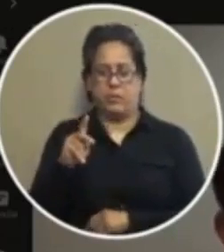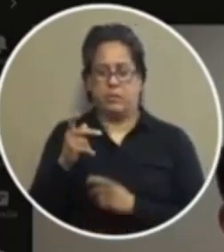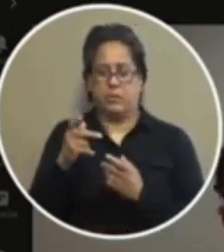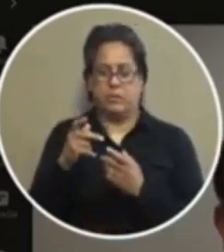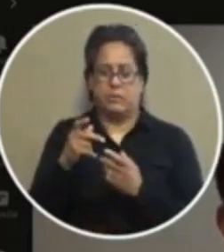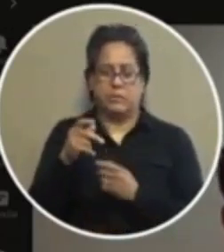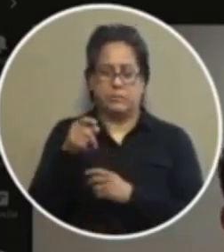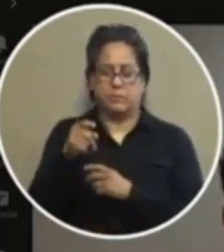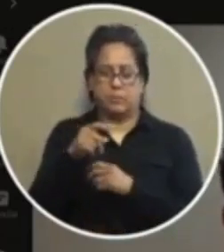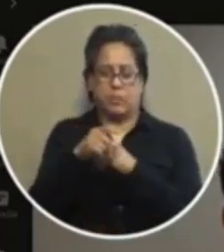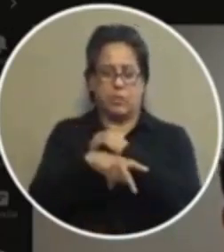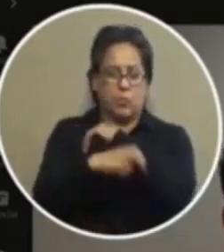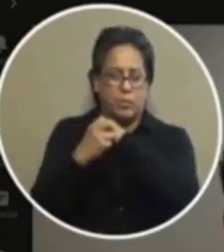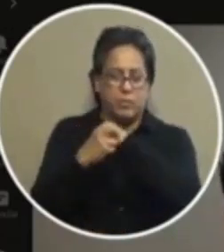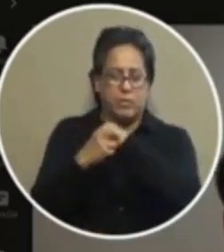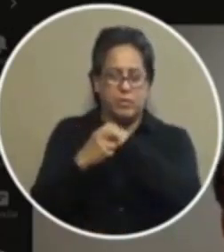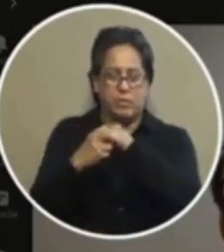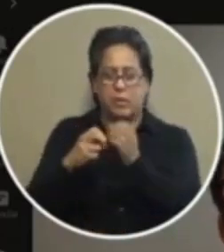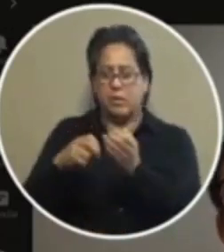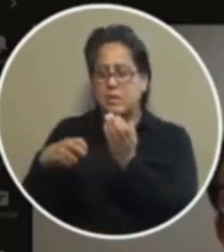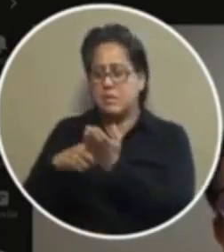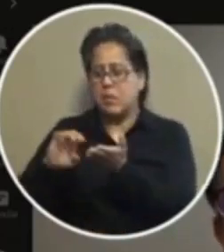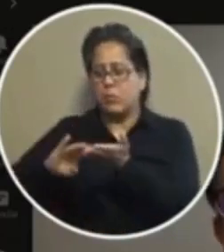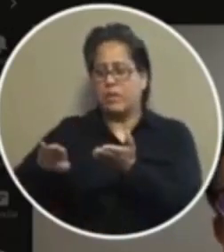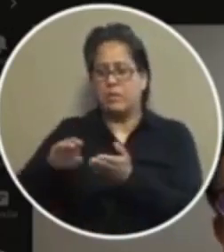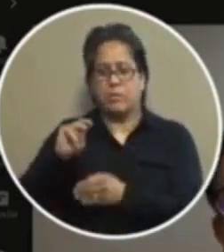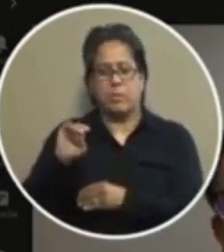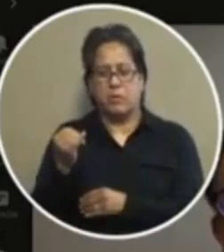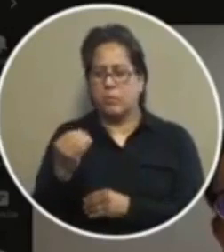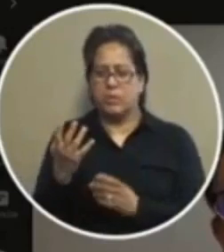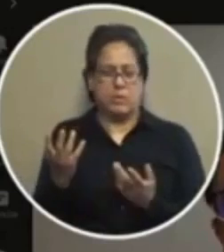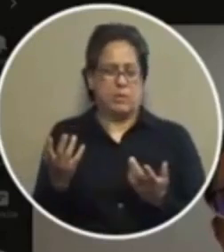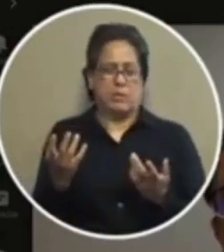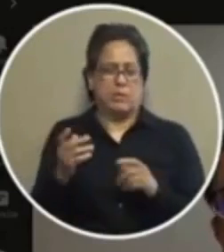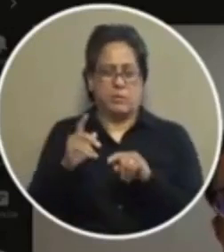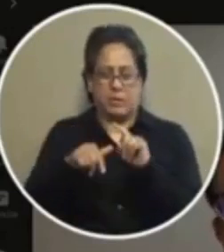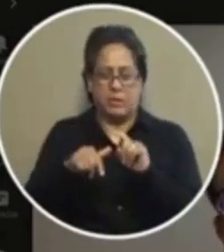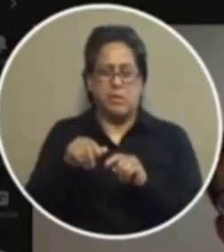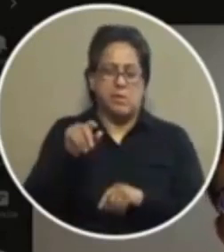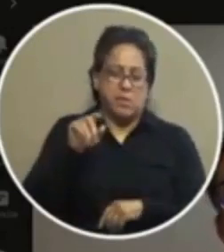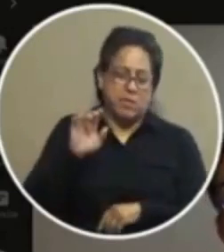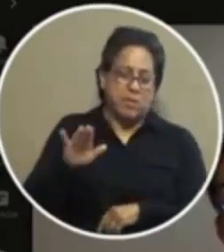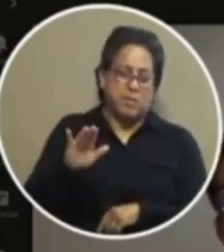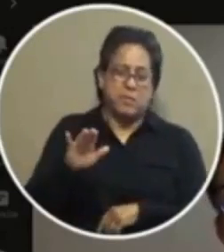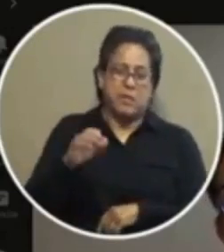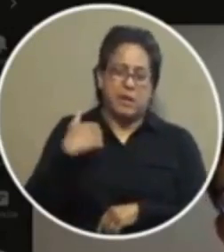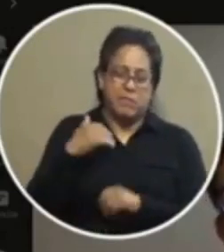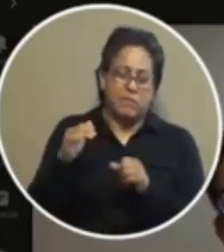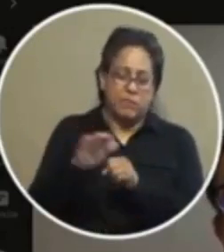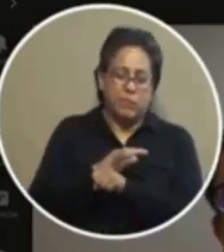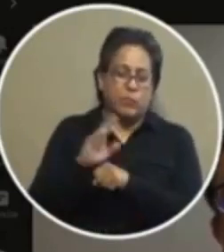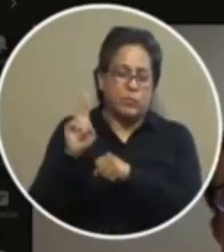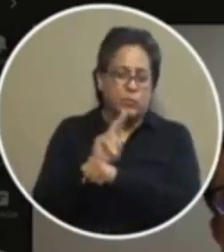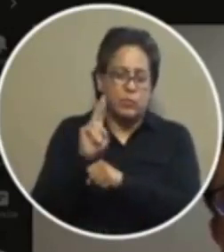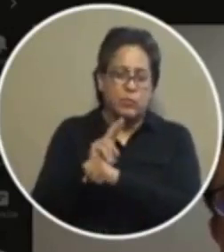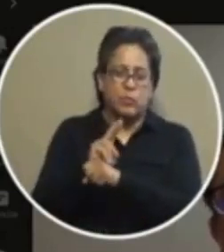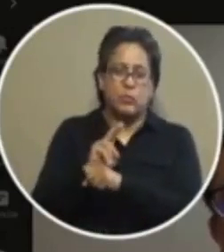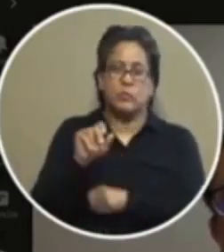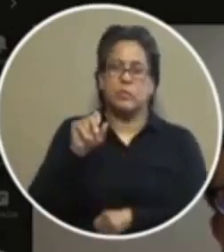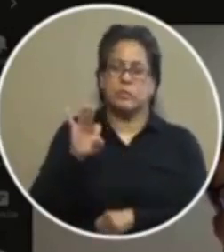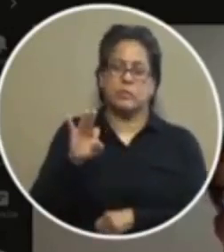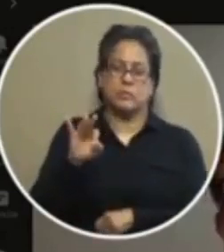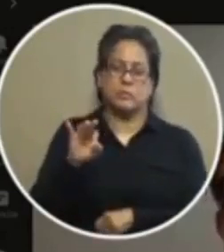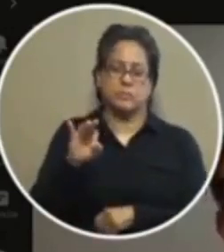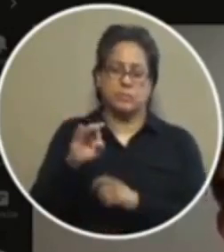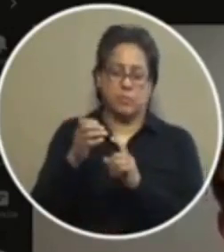marijuana makes no sense to do that correct and you already have you should take you take you have taken full advantage of the